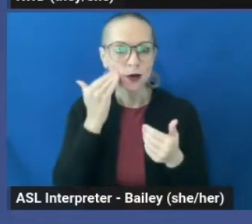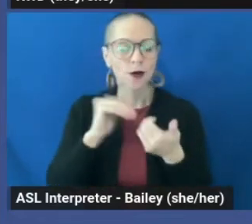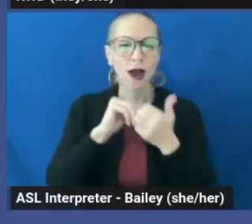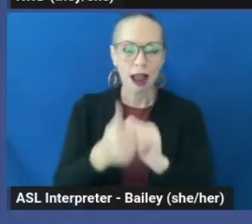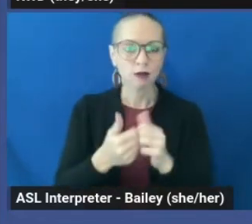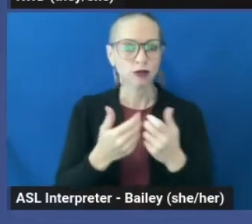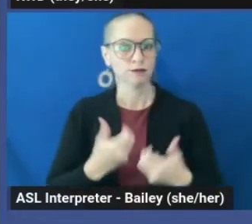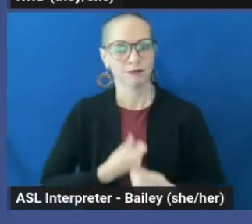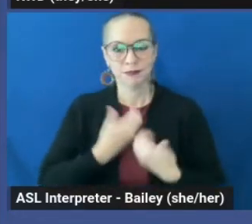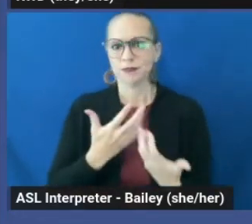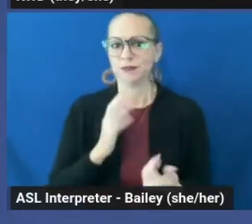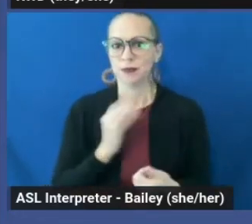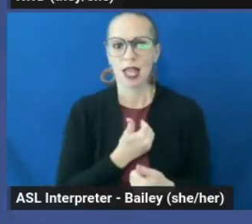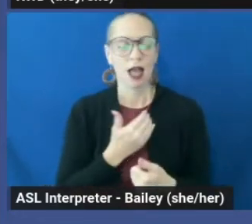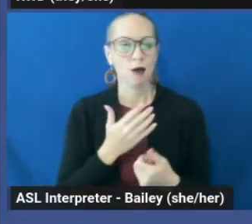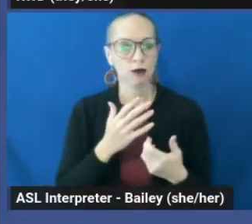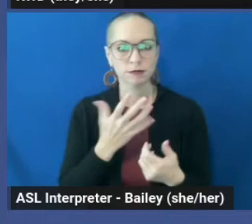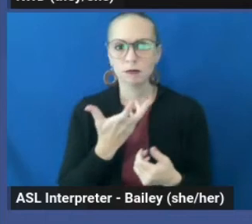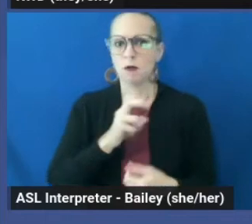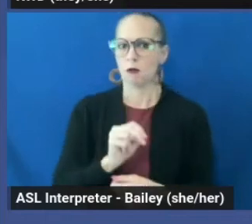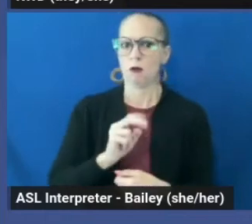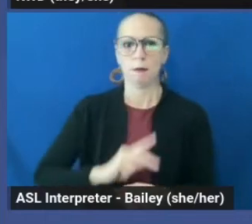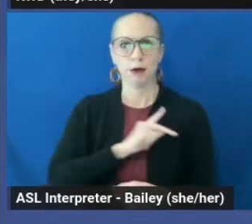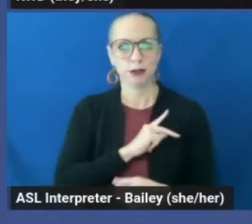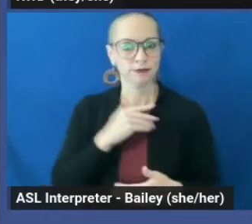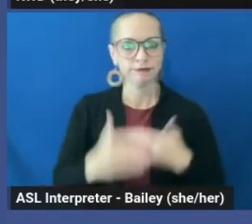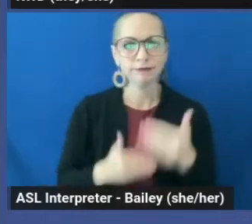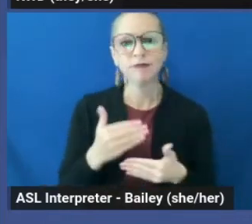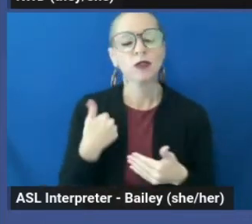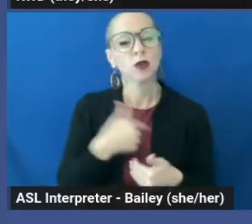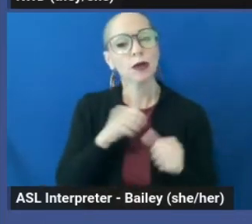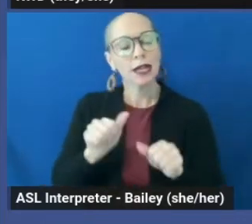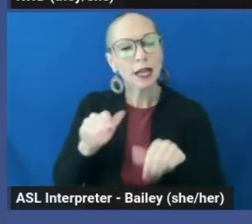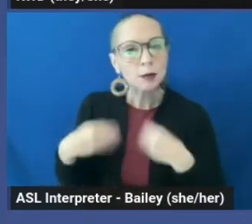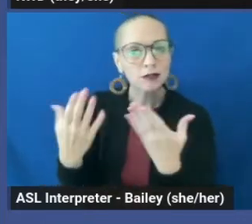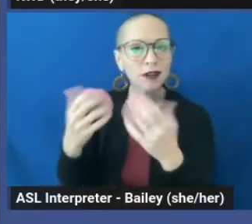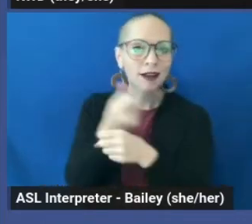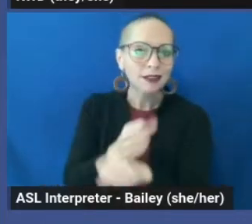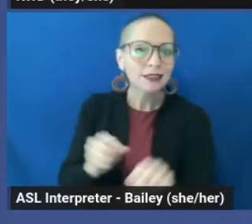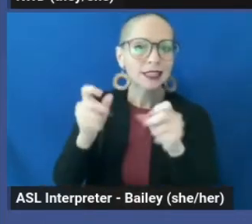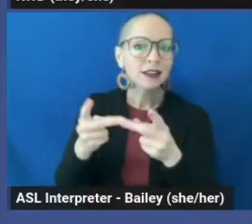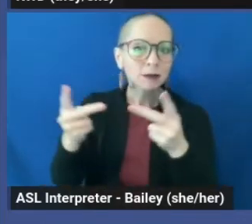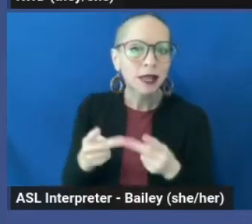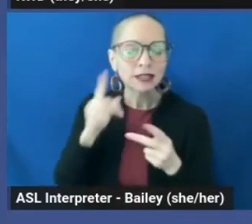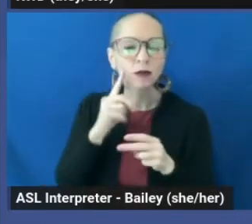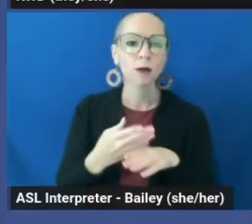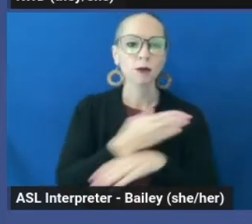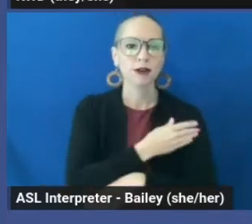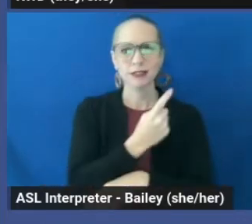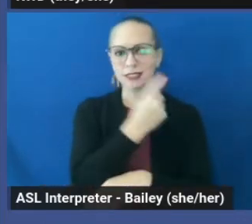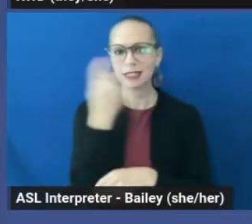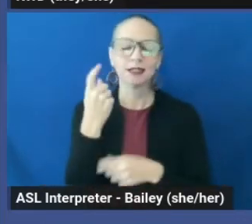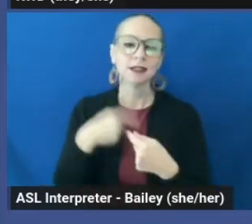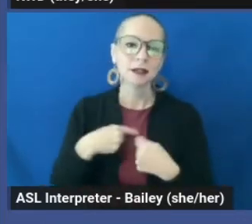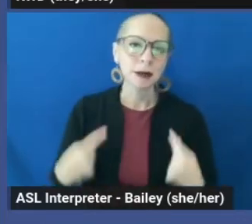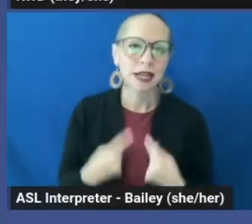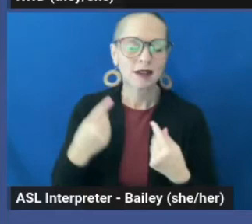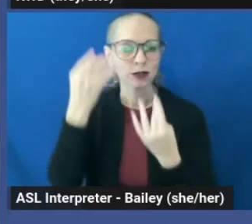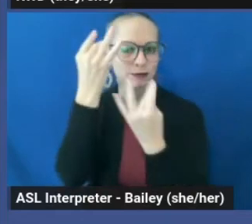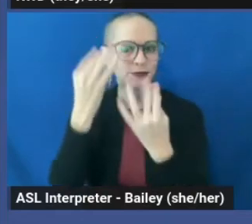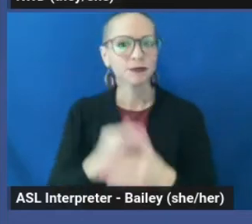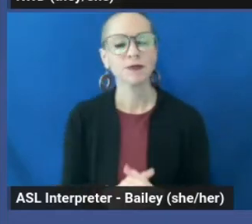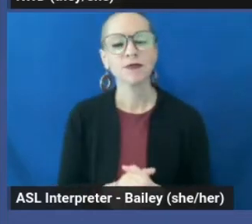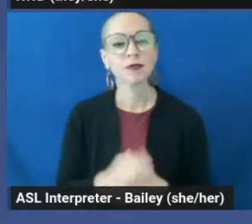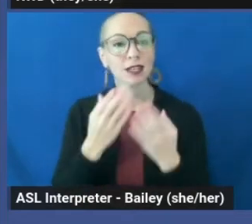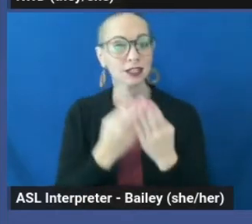experiences as a way to educate others. We can provide a space for those around us to feel safe exploring previously painful thoughts. And in general,